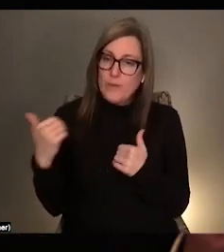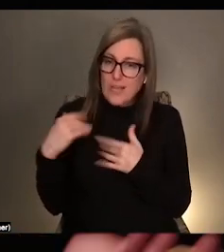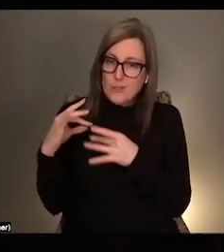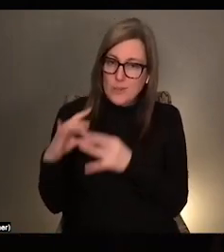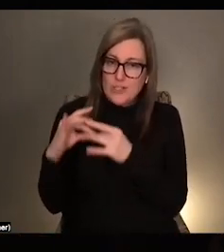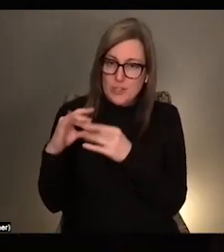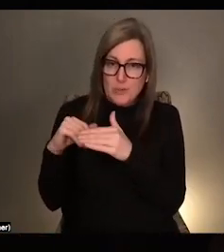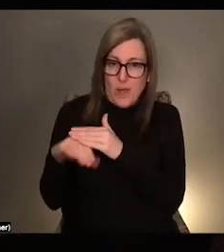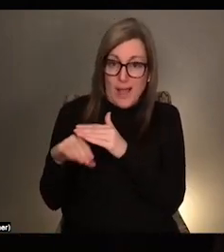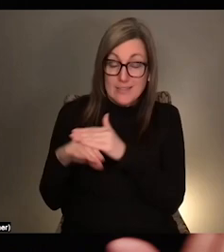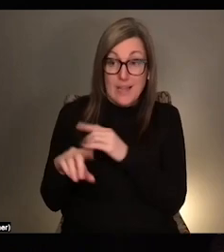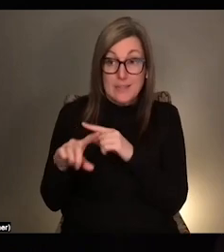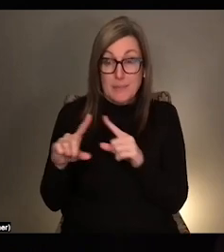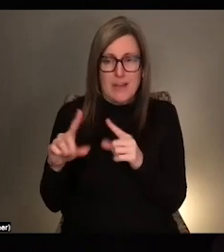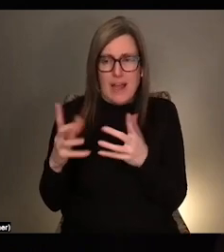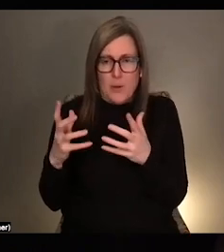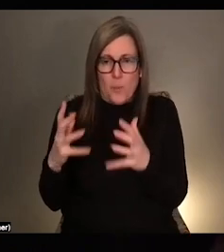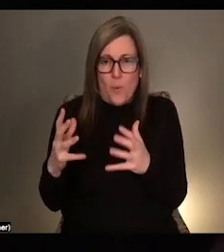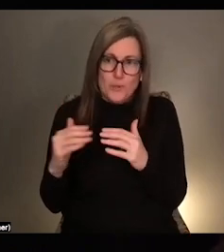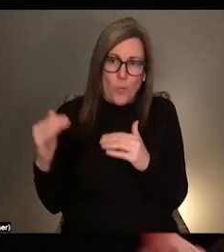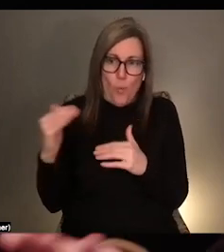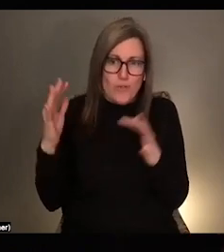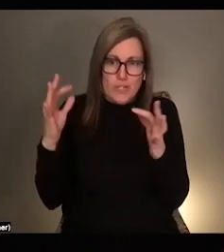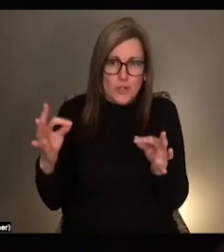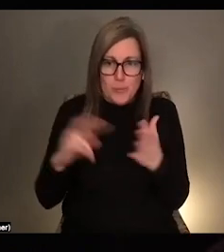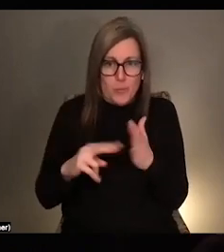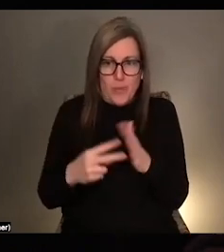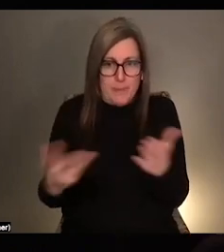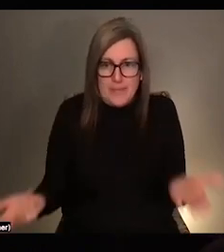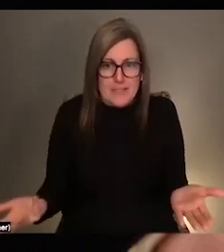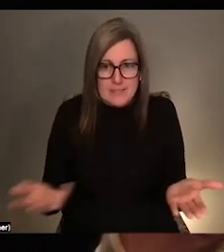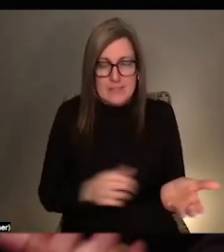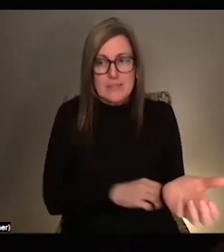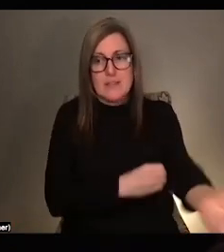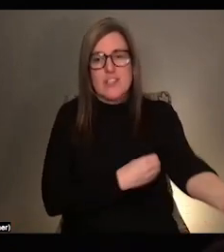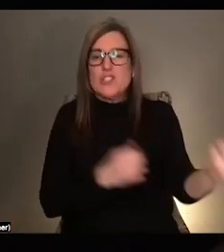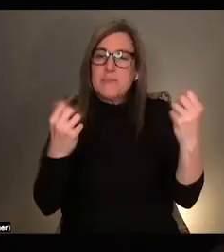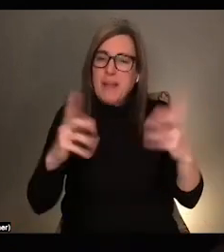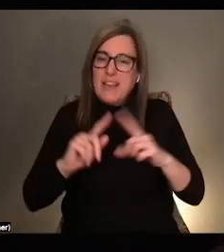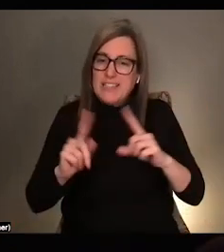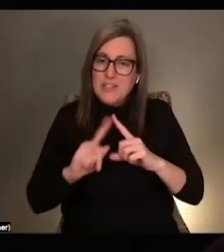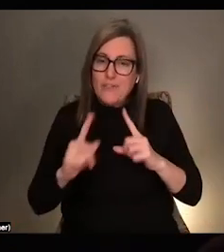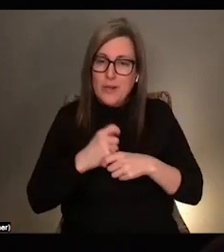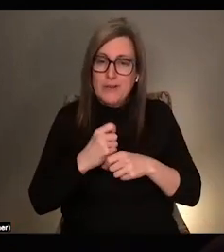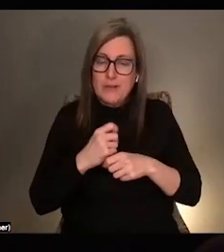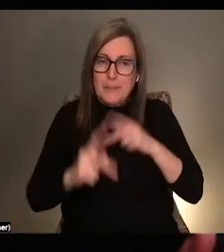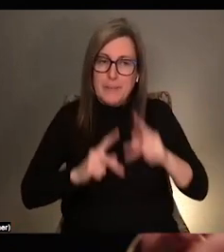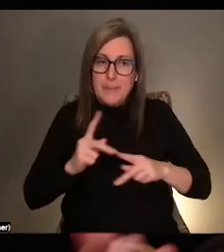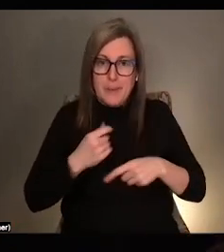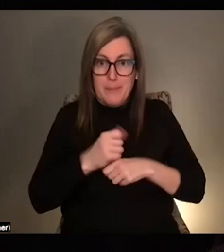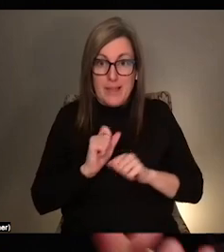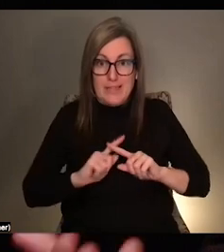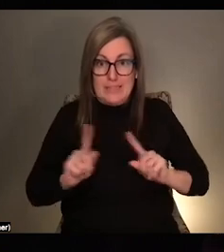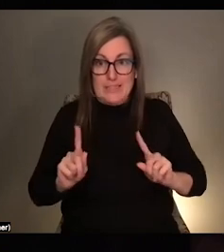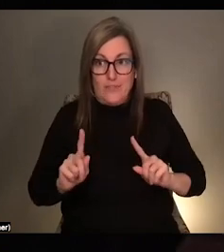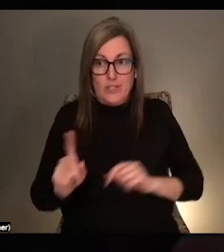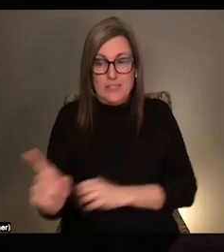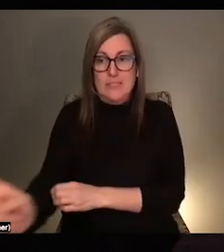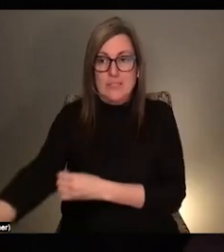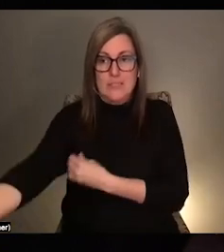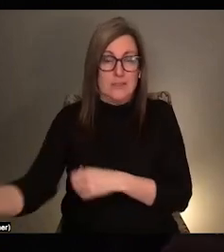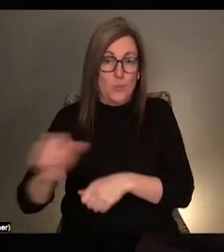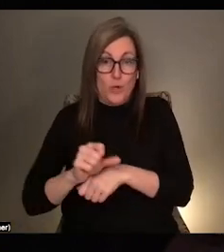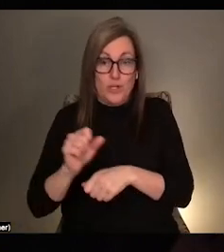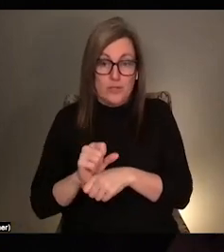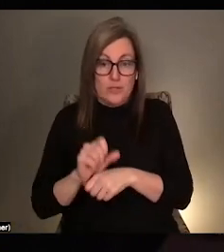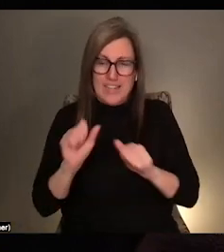want to over determine what that even means. Right? Like there's just a lot of different people making a lot of different kind of, kind of work.